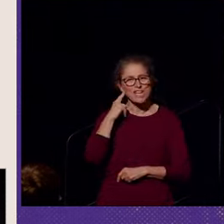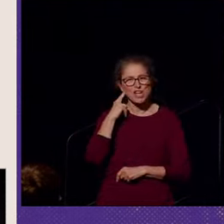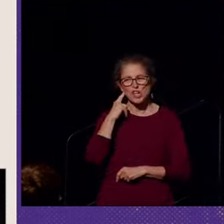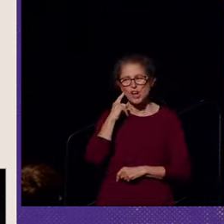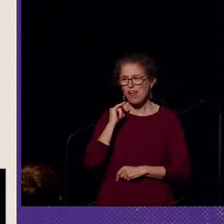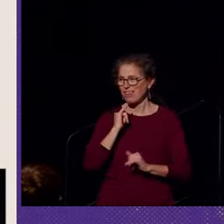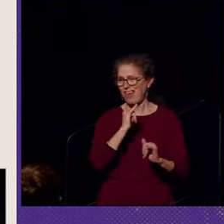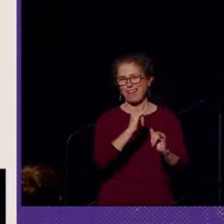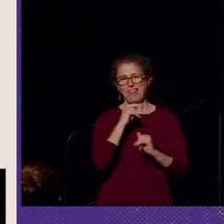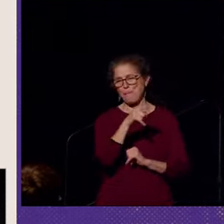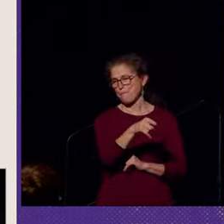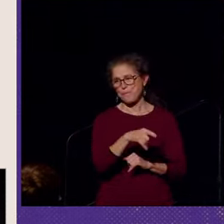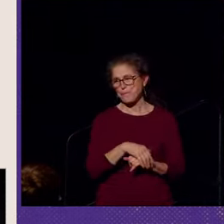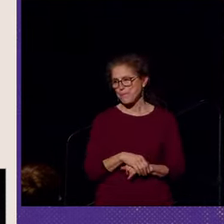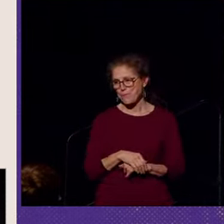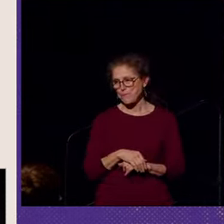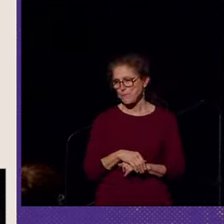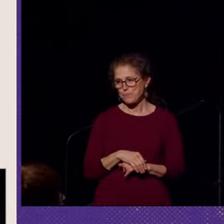way that they did.